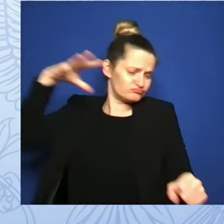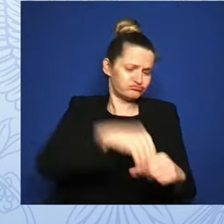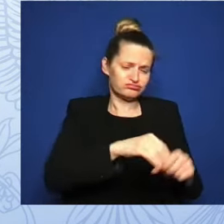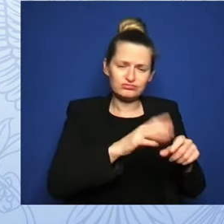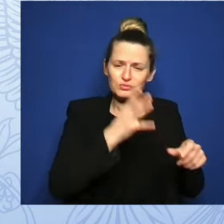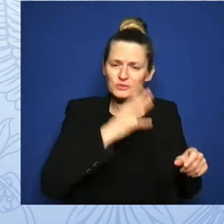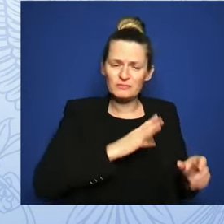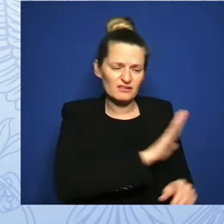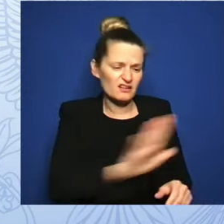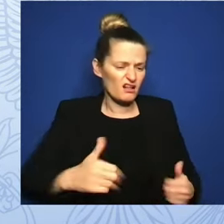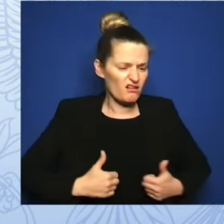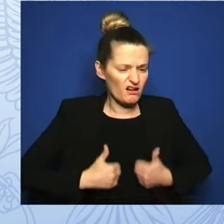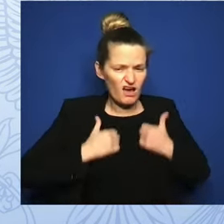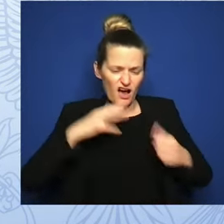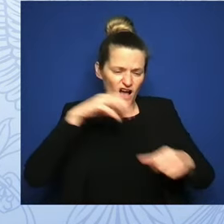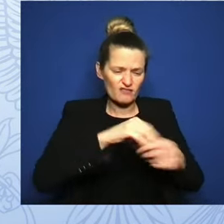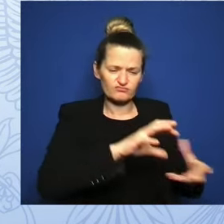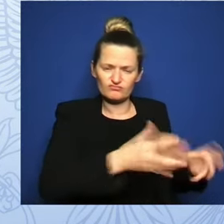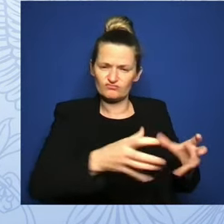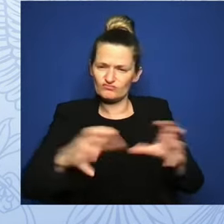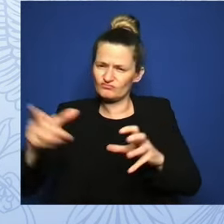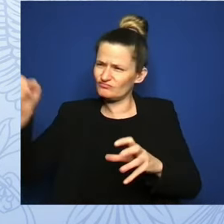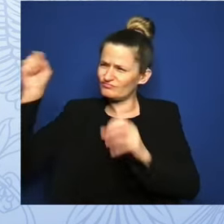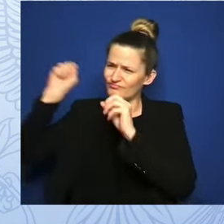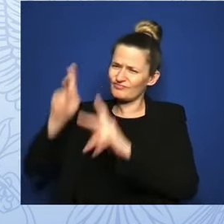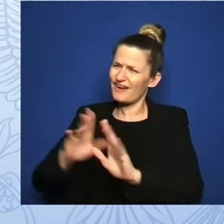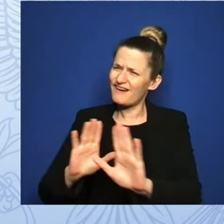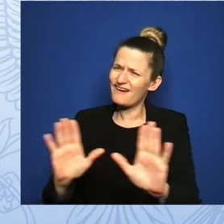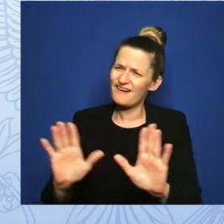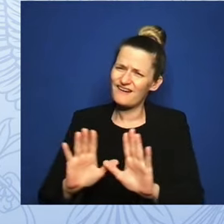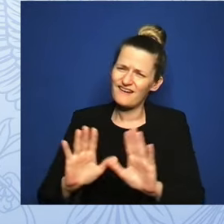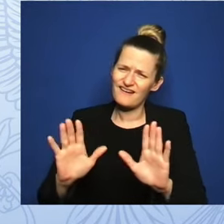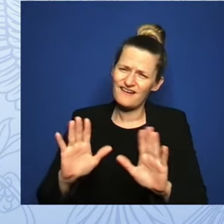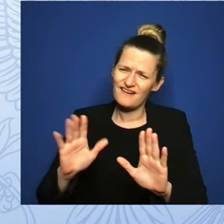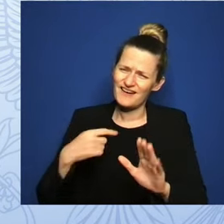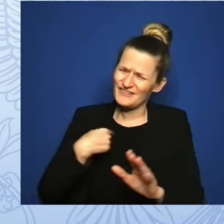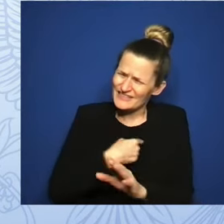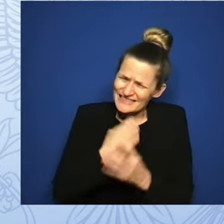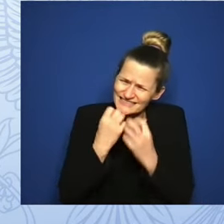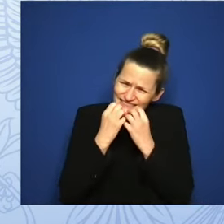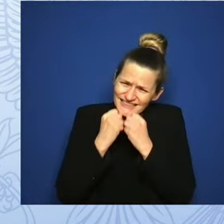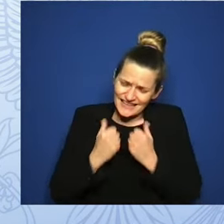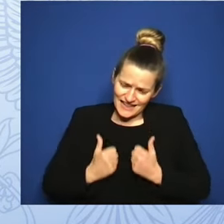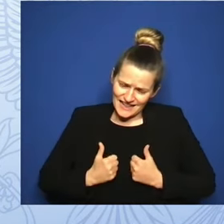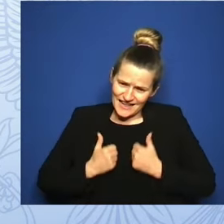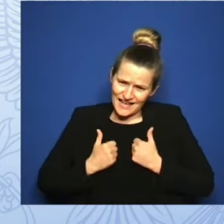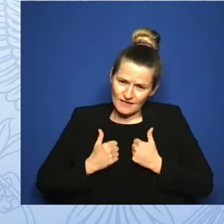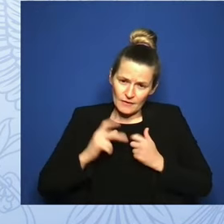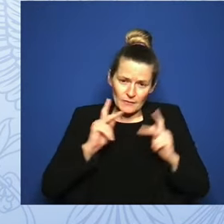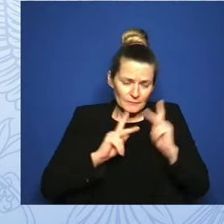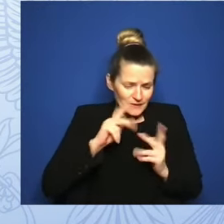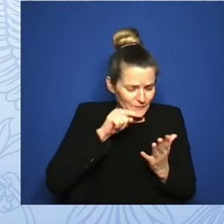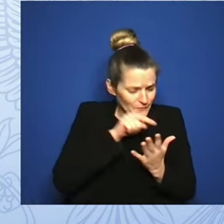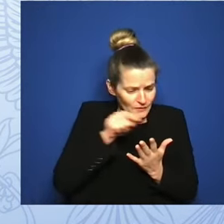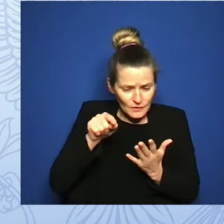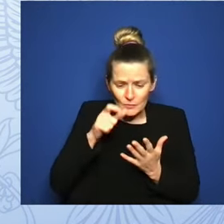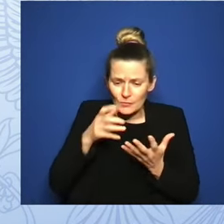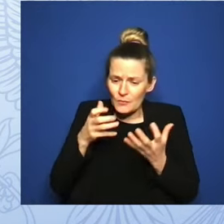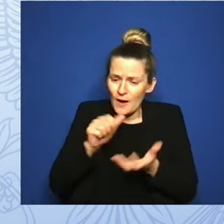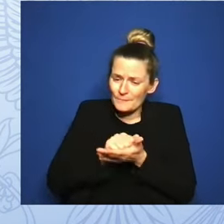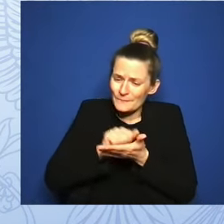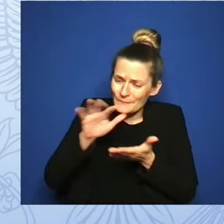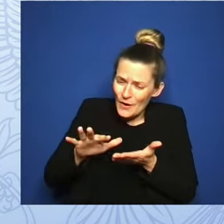Everyone's reason for seeking out an abortion is personal to them, and valid. I see and feel that now more than ever.